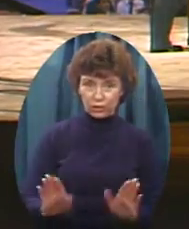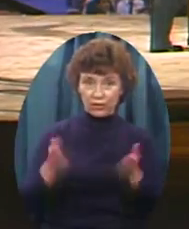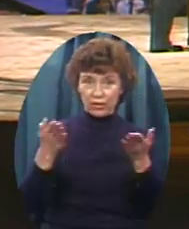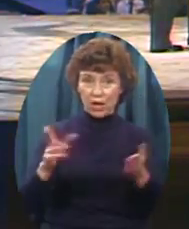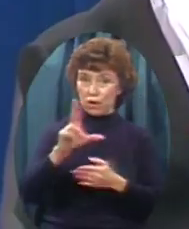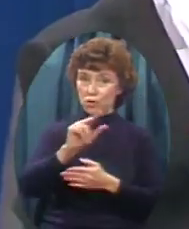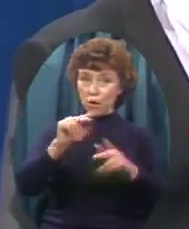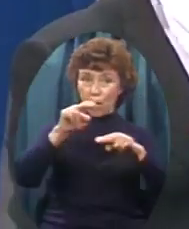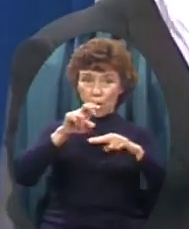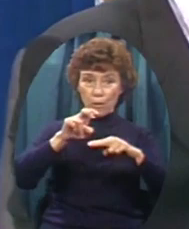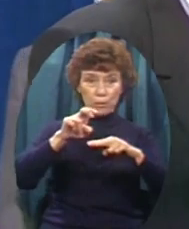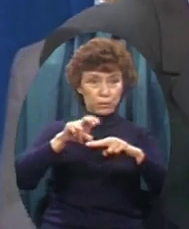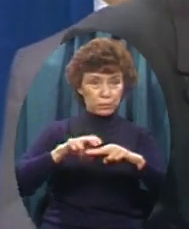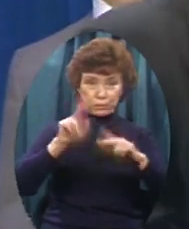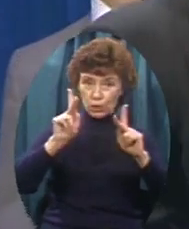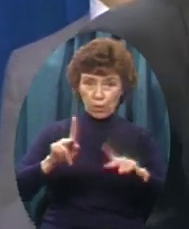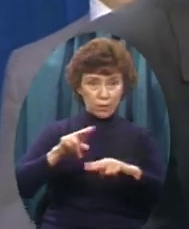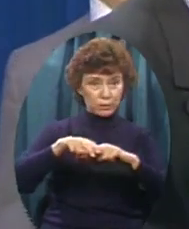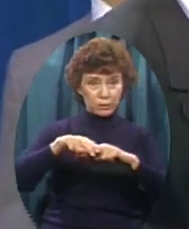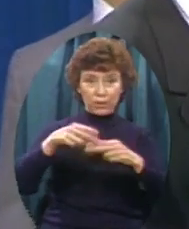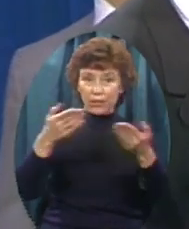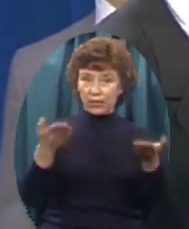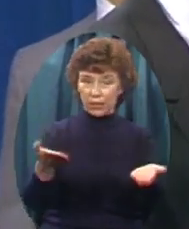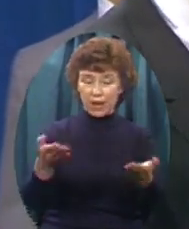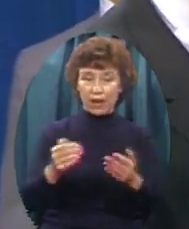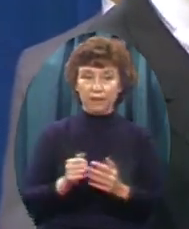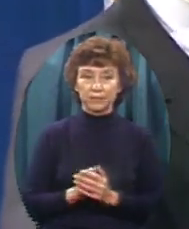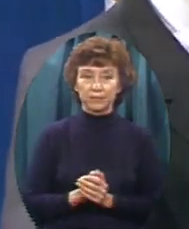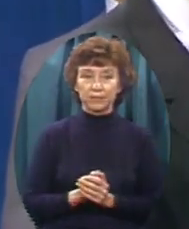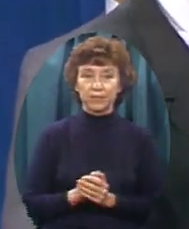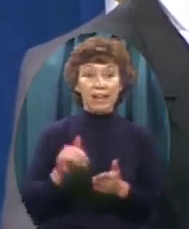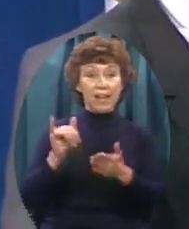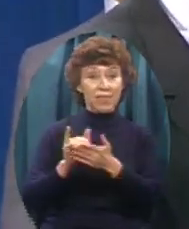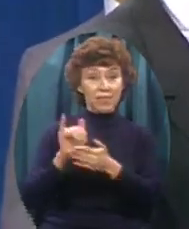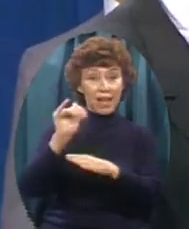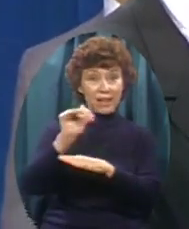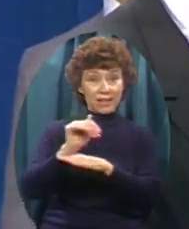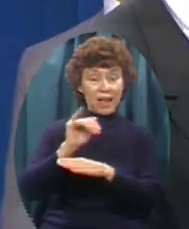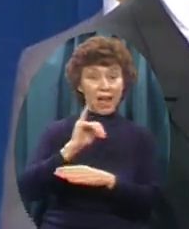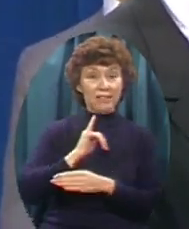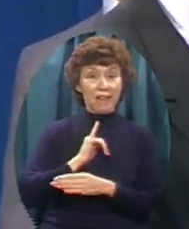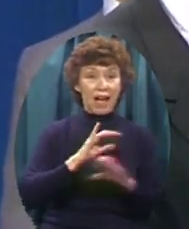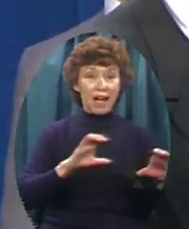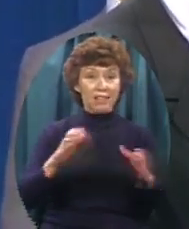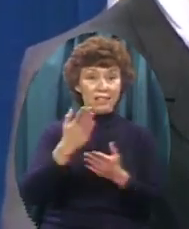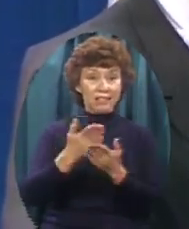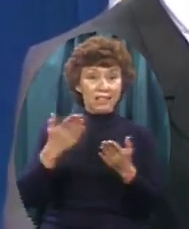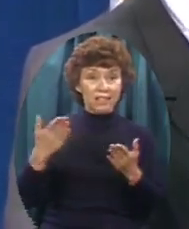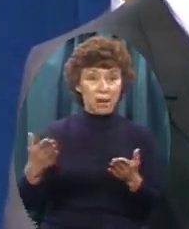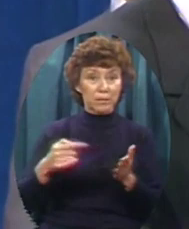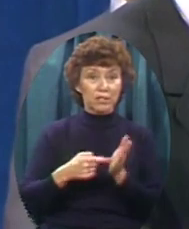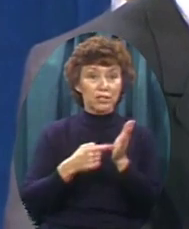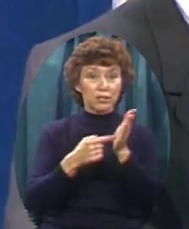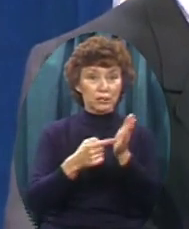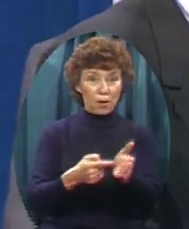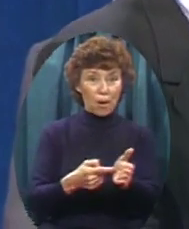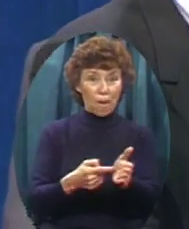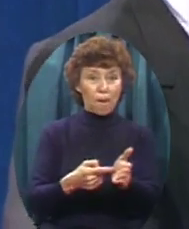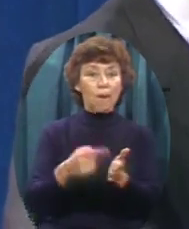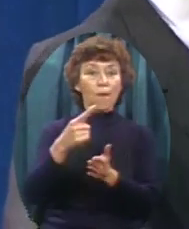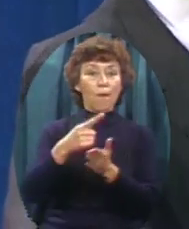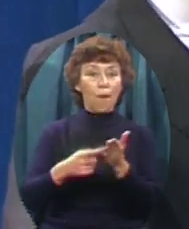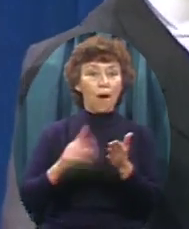there. And that particular night, I did something to show everybody what our growth was over the previous year.